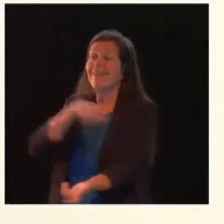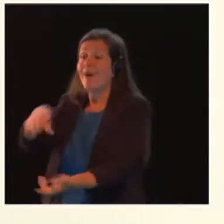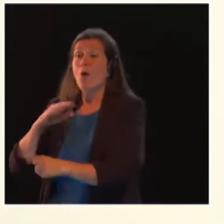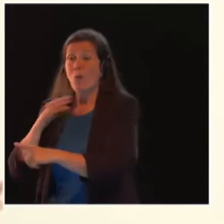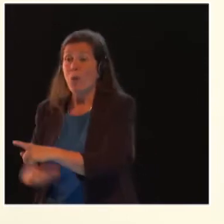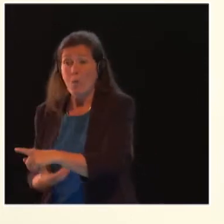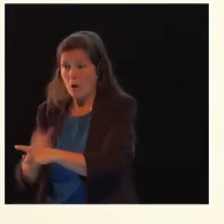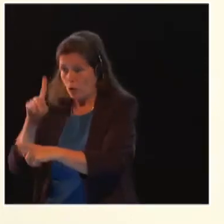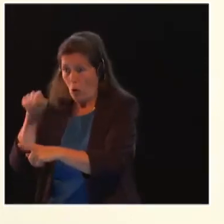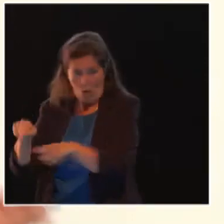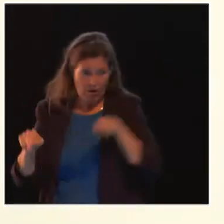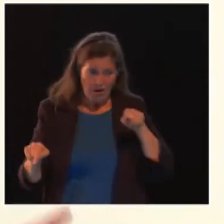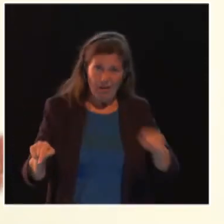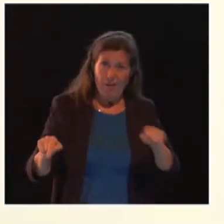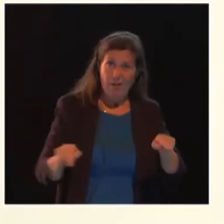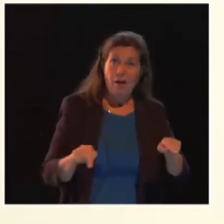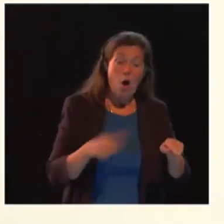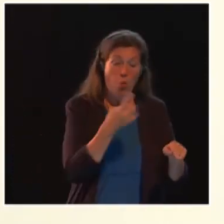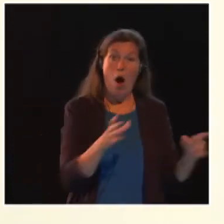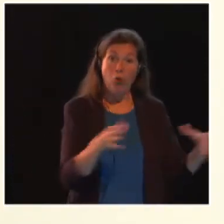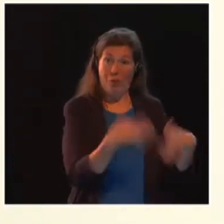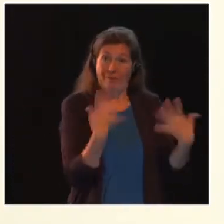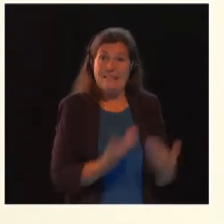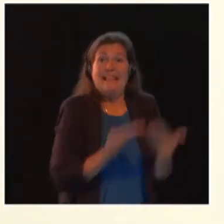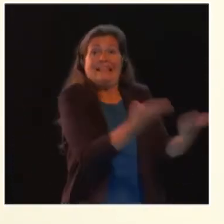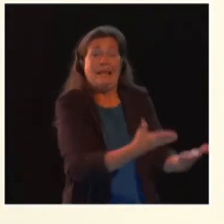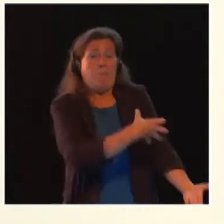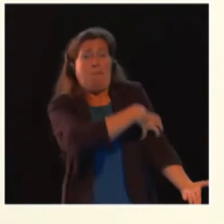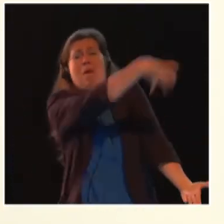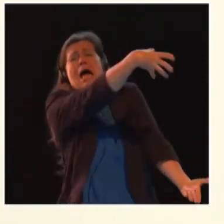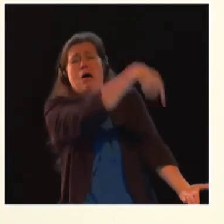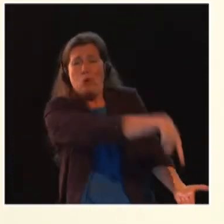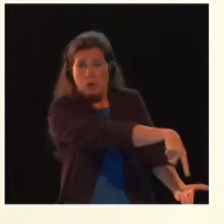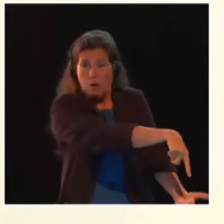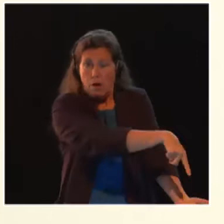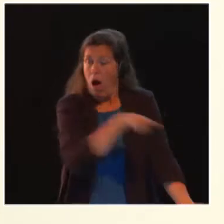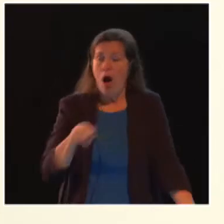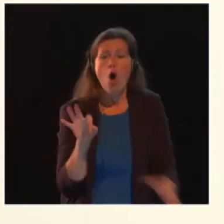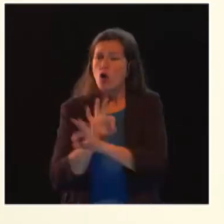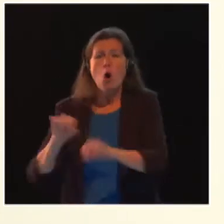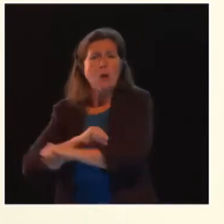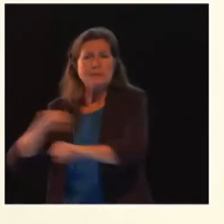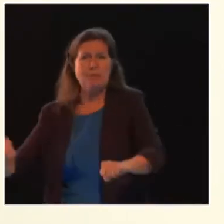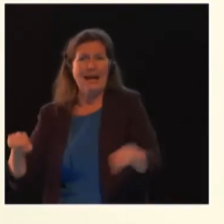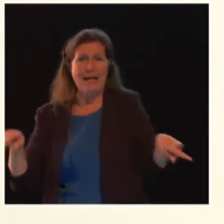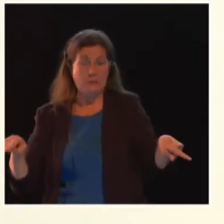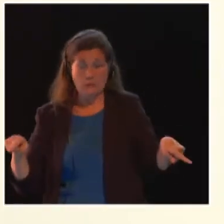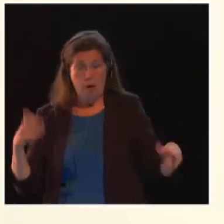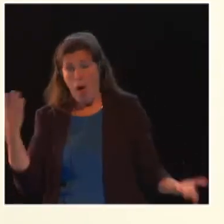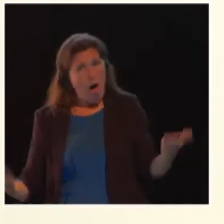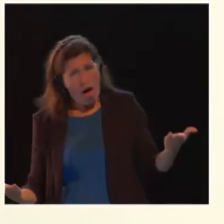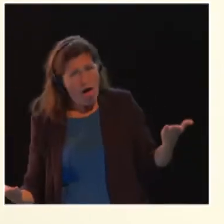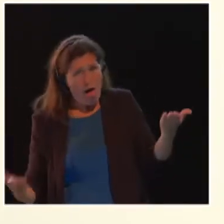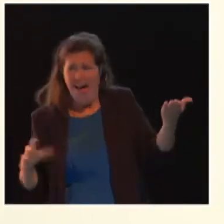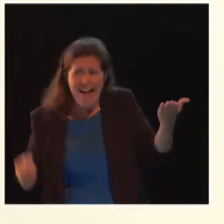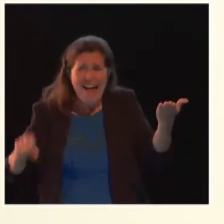need to talk about what happens if one group is empowered and the other group is not giving space. Is gender going to be about war in the